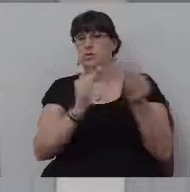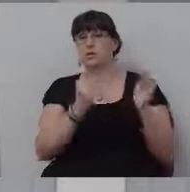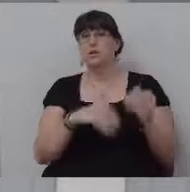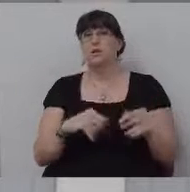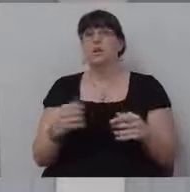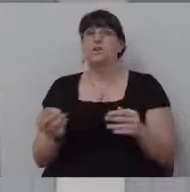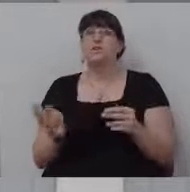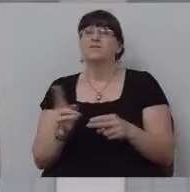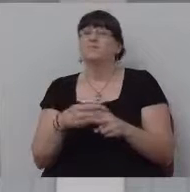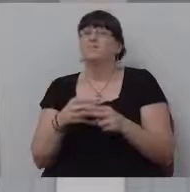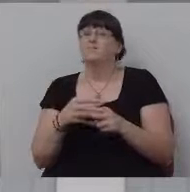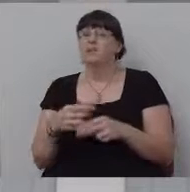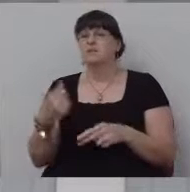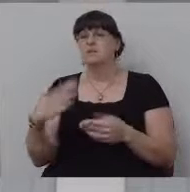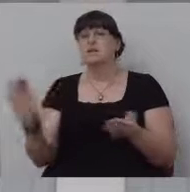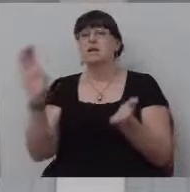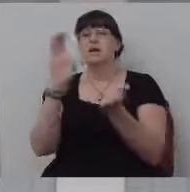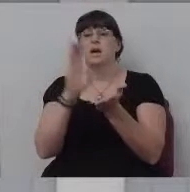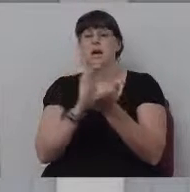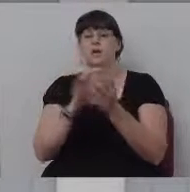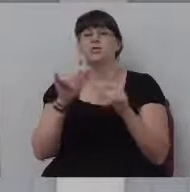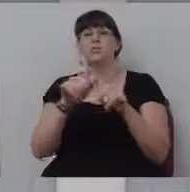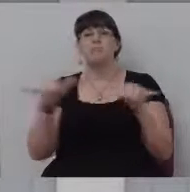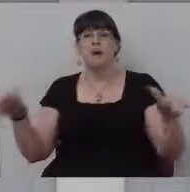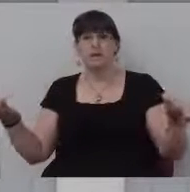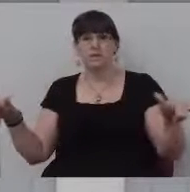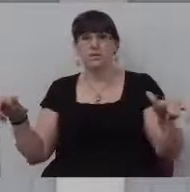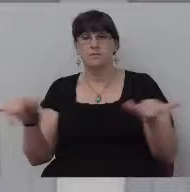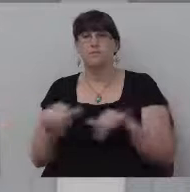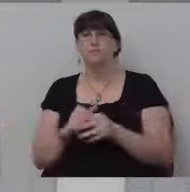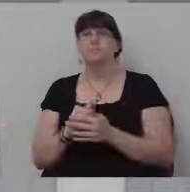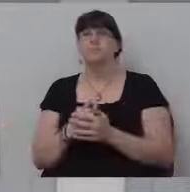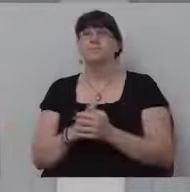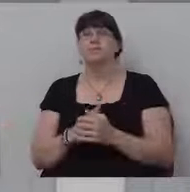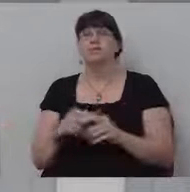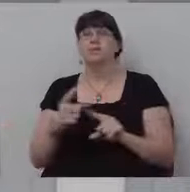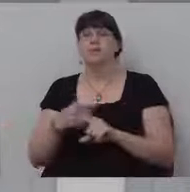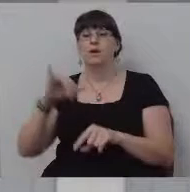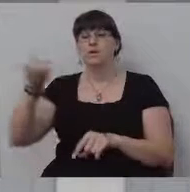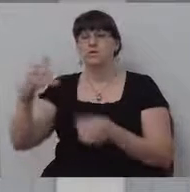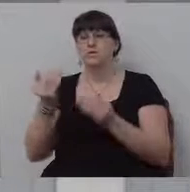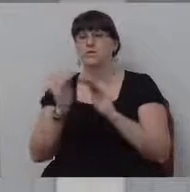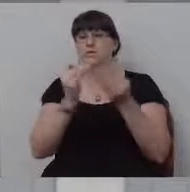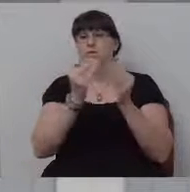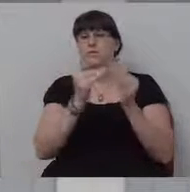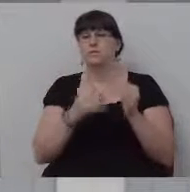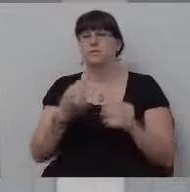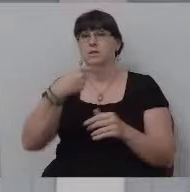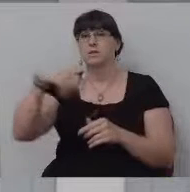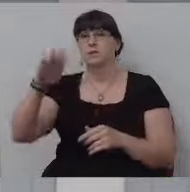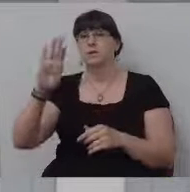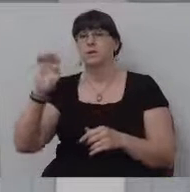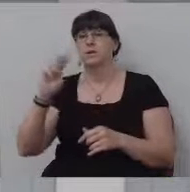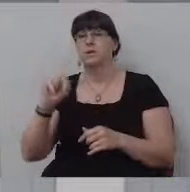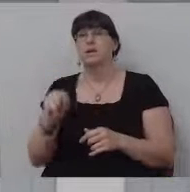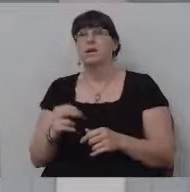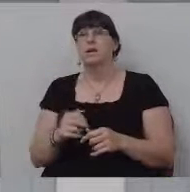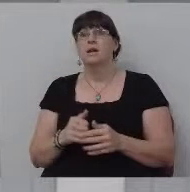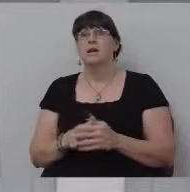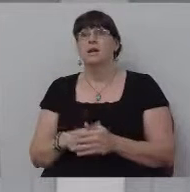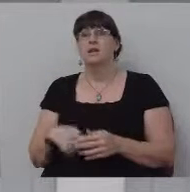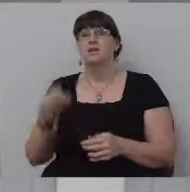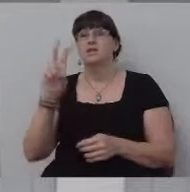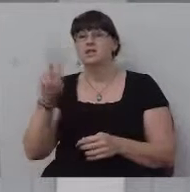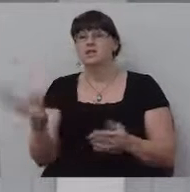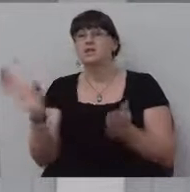there's a, some play with that, but it's approximately a hundred miles from Jerusalem to Gibeon, then a hundred miles from Gibeon back to Jerusalem.